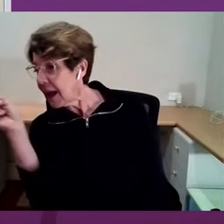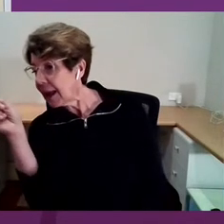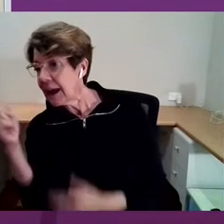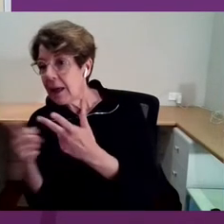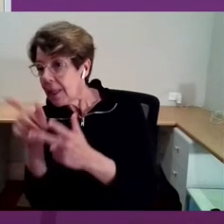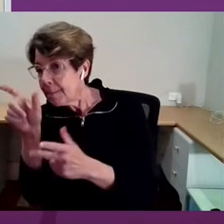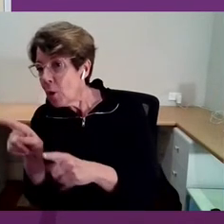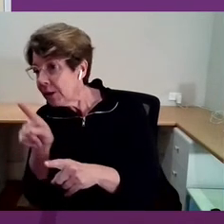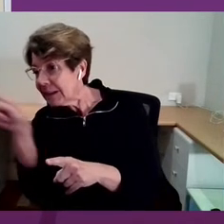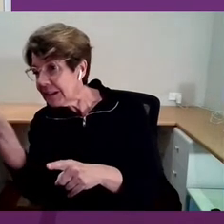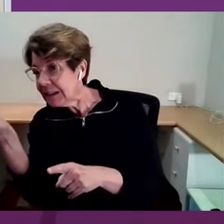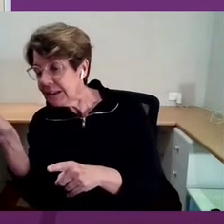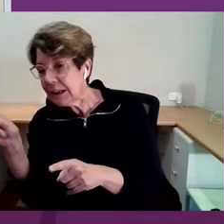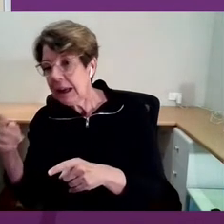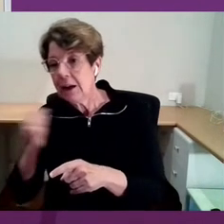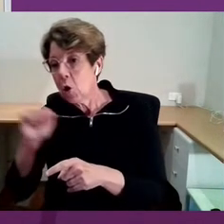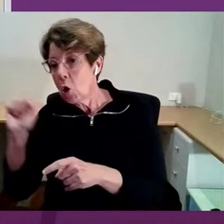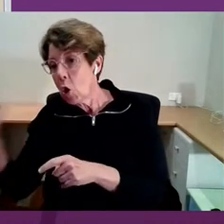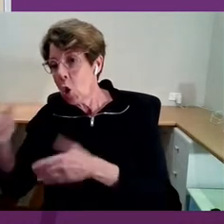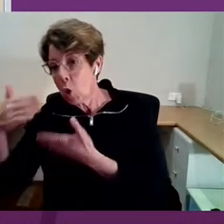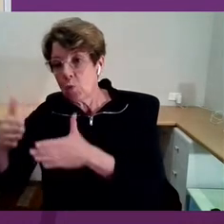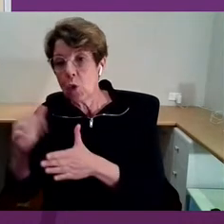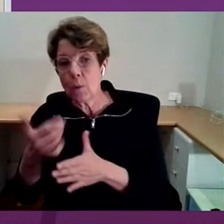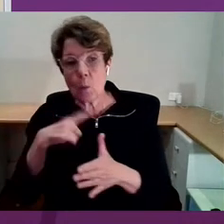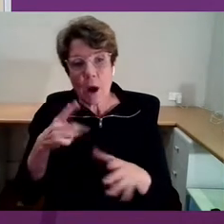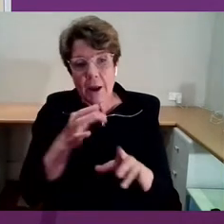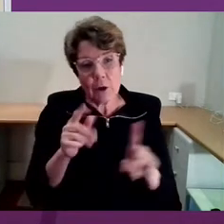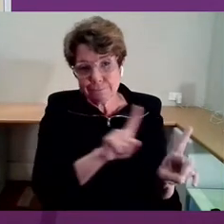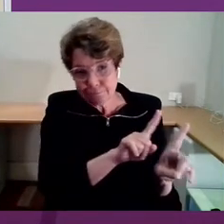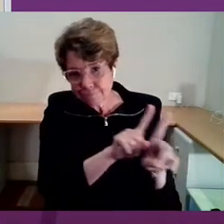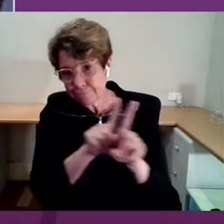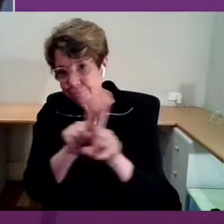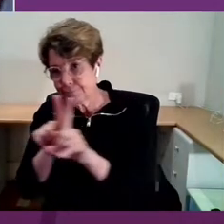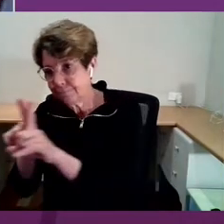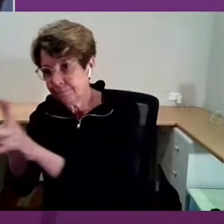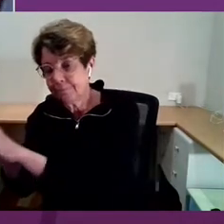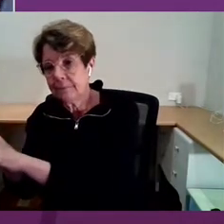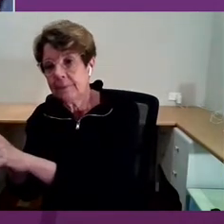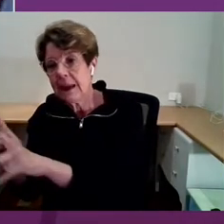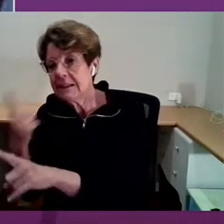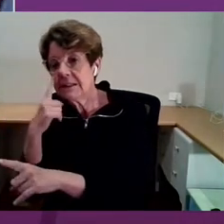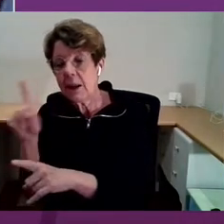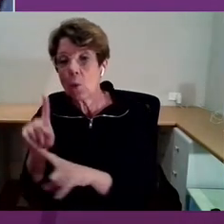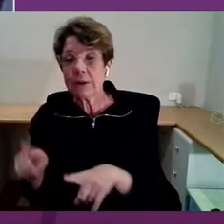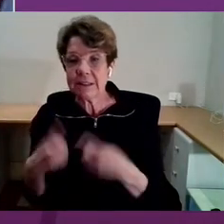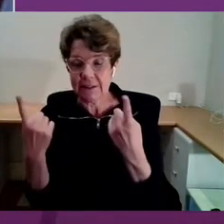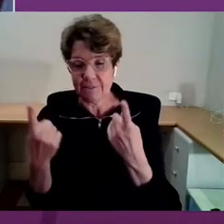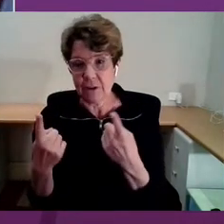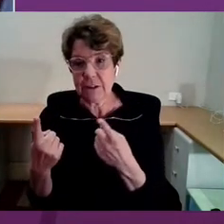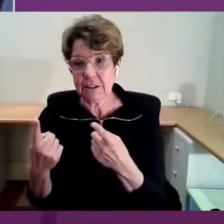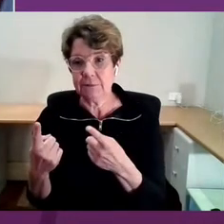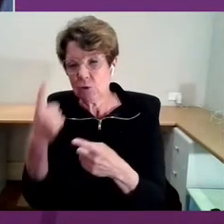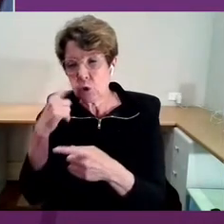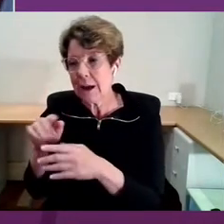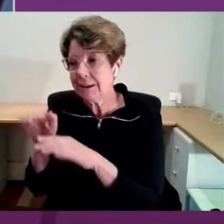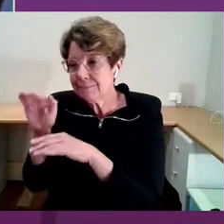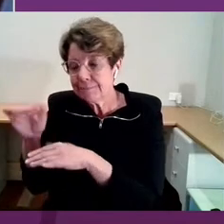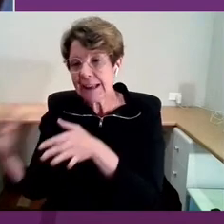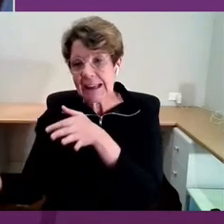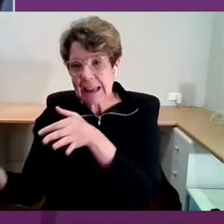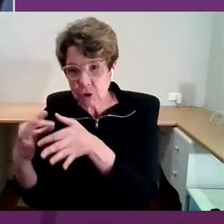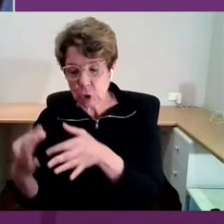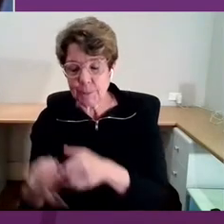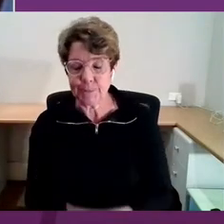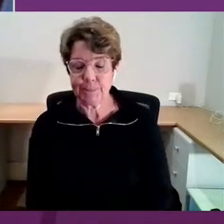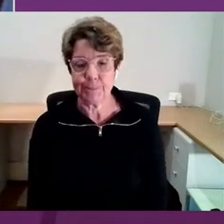Why don't you come down with me and we'll engage her and see what's different. Greta, I would say to you also about